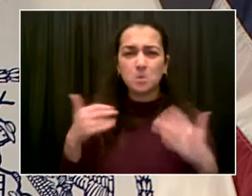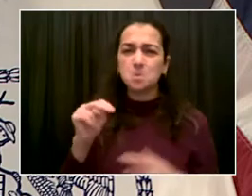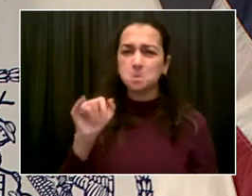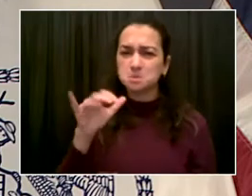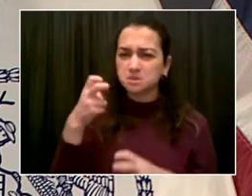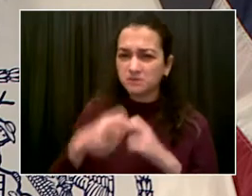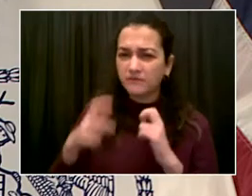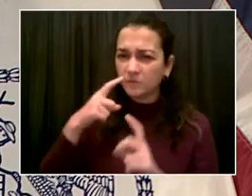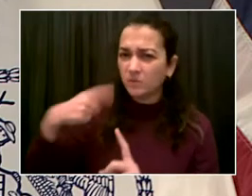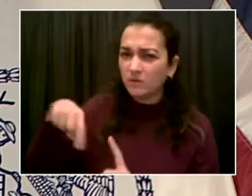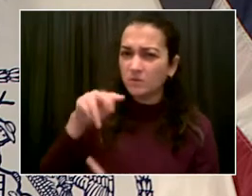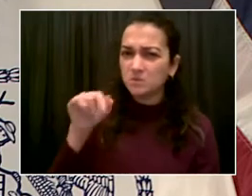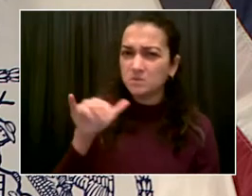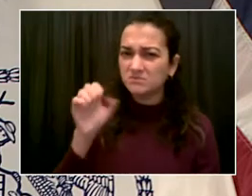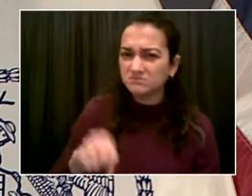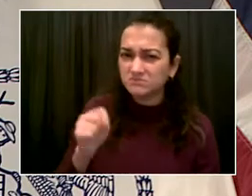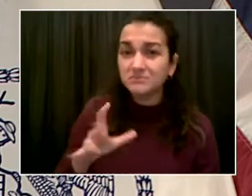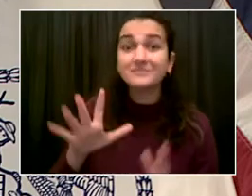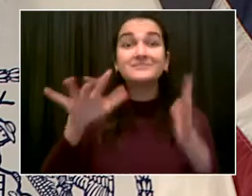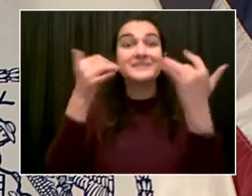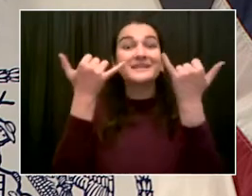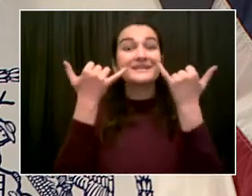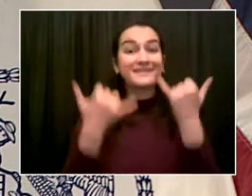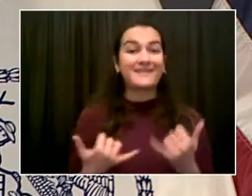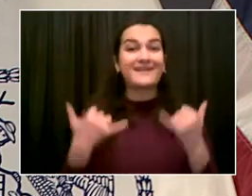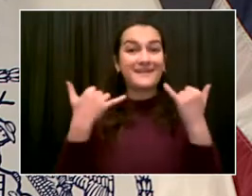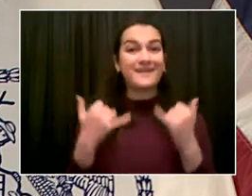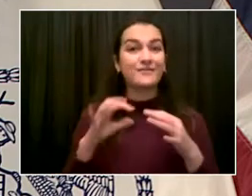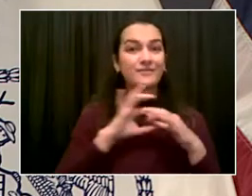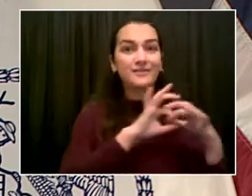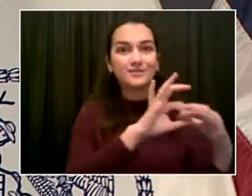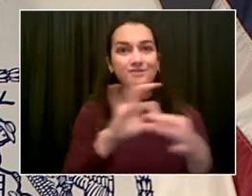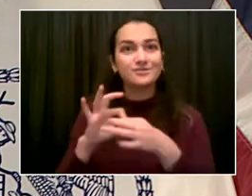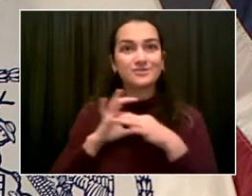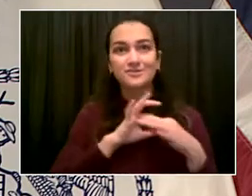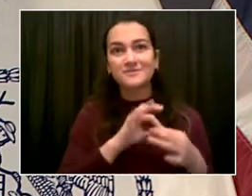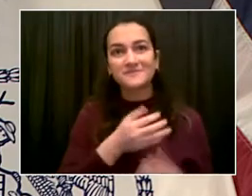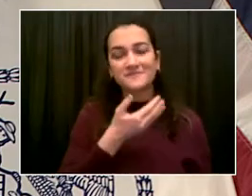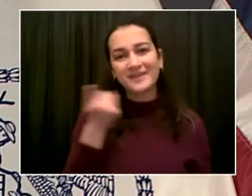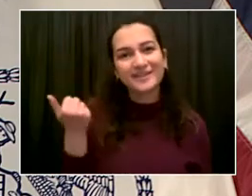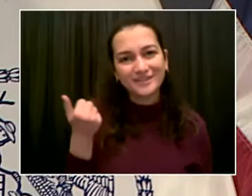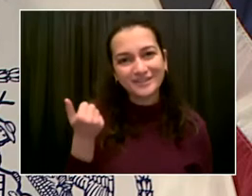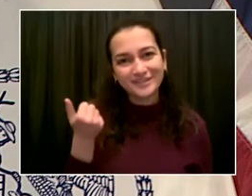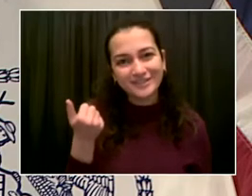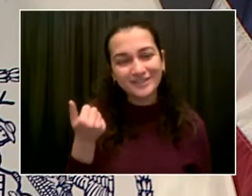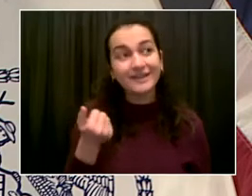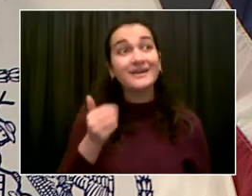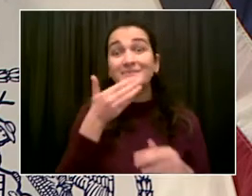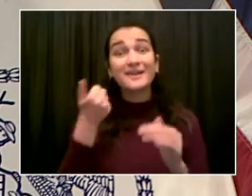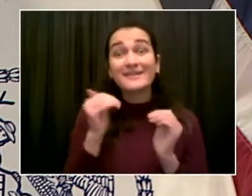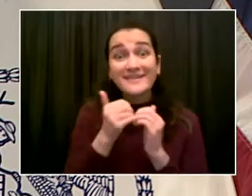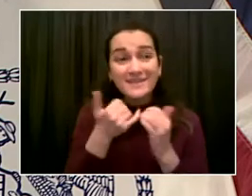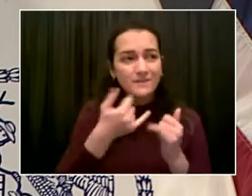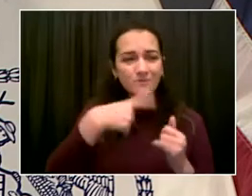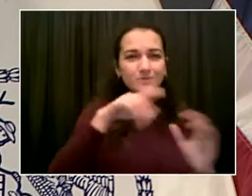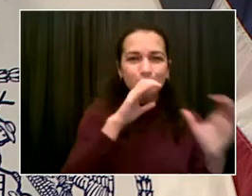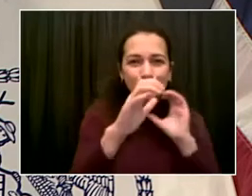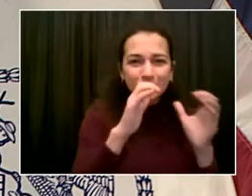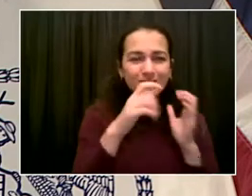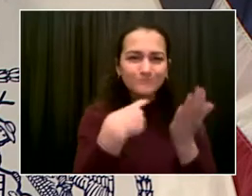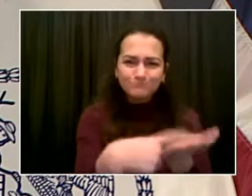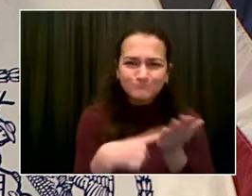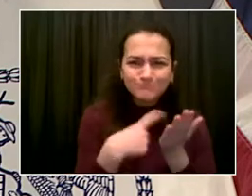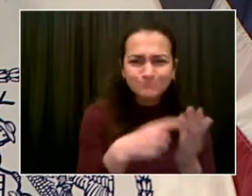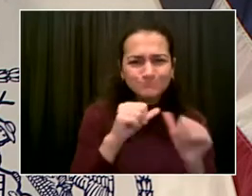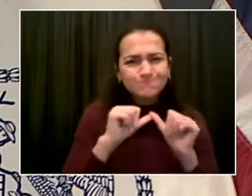conversations. This is so much better for the people in New York City. And I have a lot of respect for President Biden and the way he's approaching COVID.